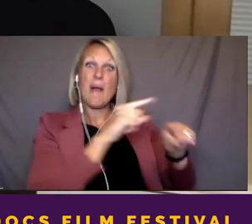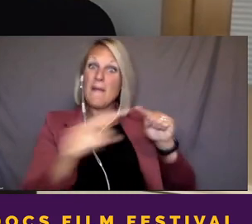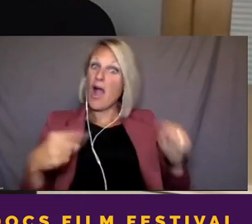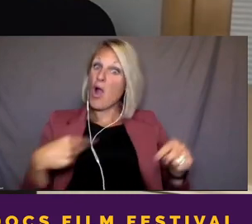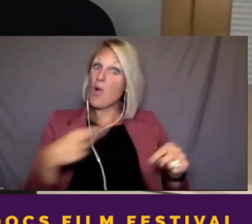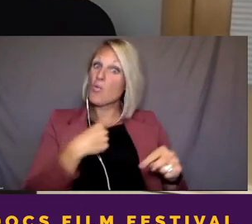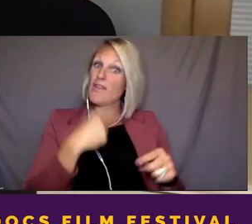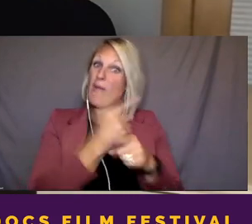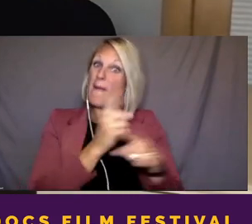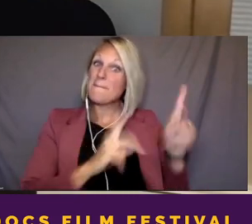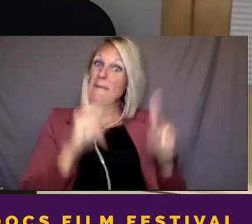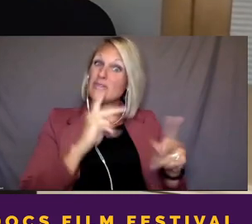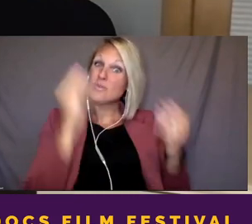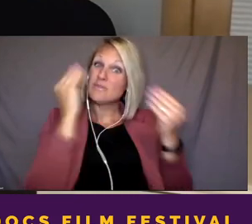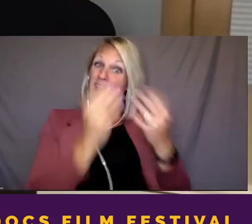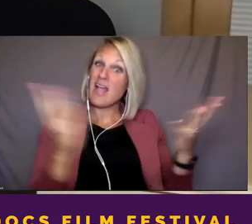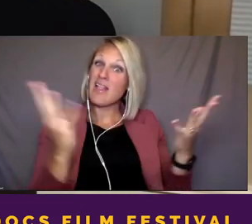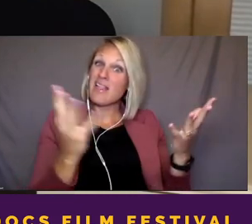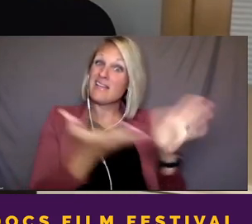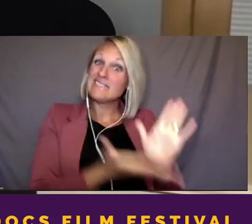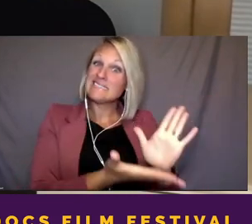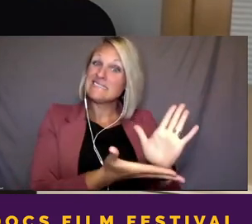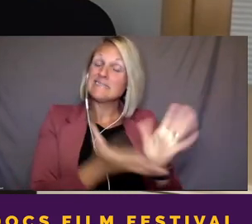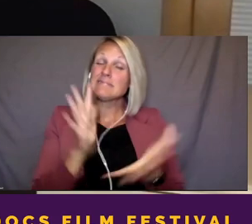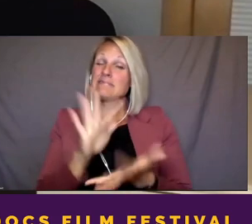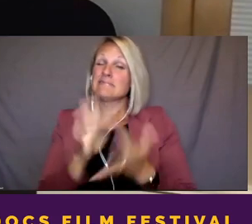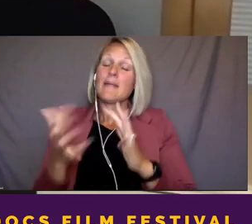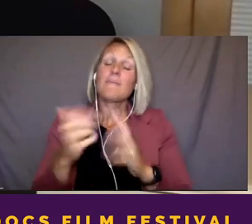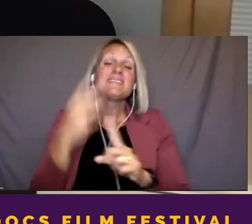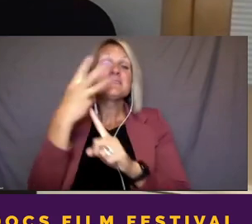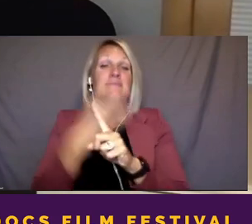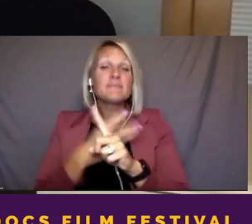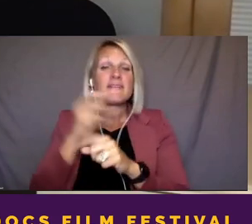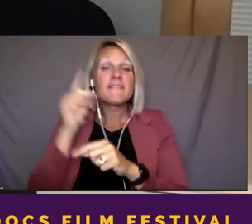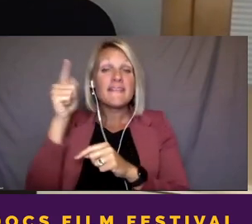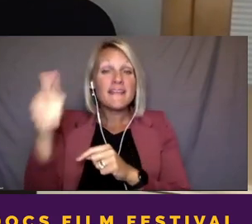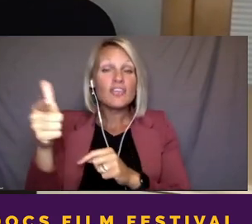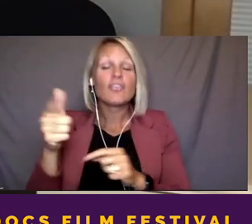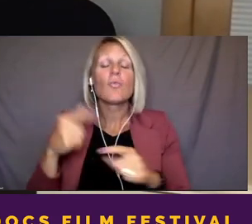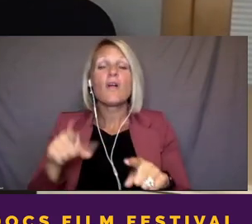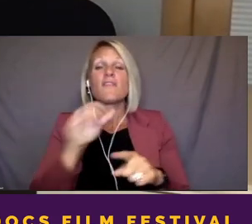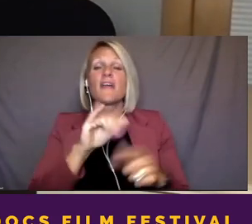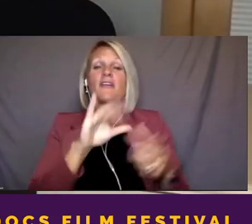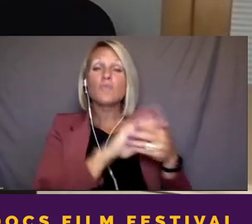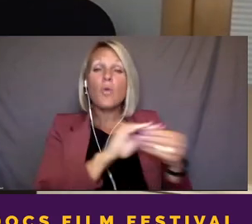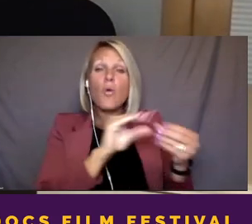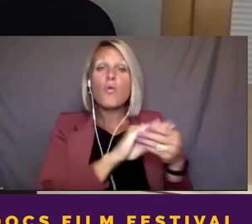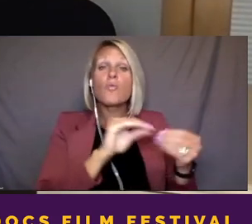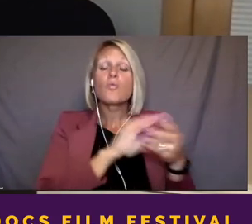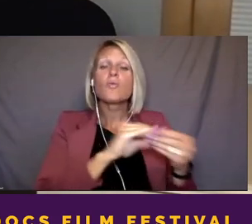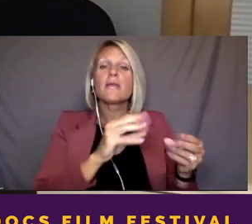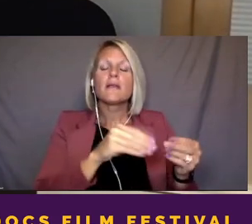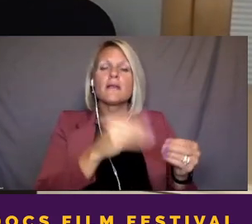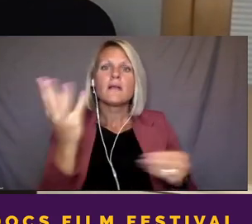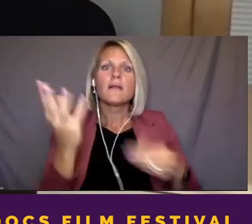In the six months that followed, as the story sort of unraveled,